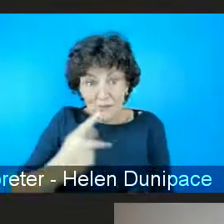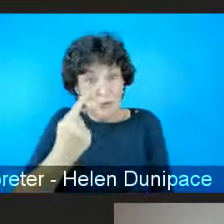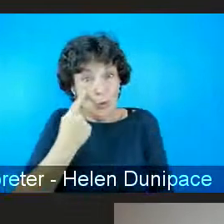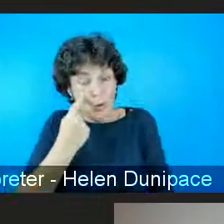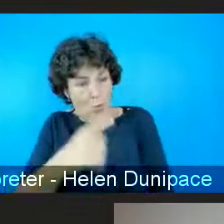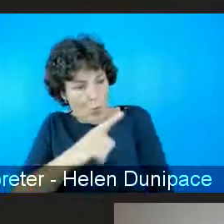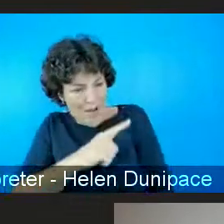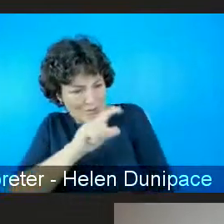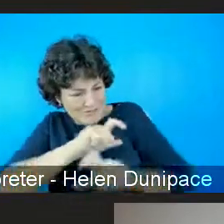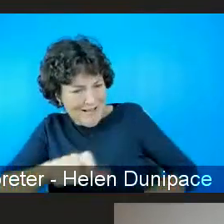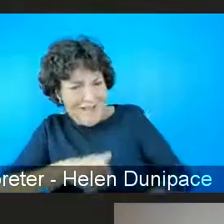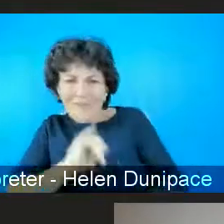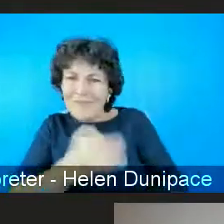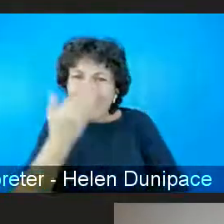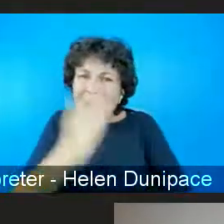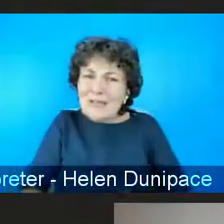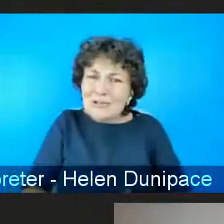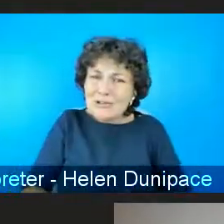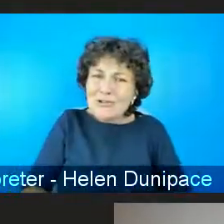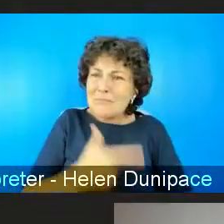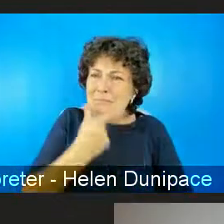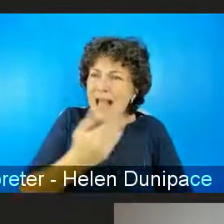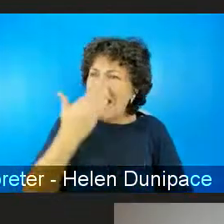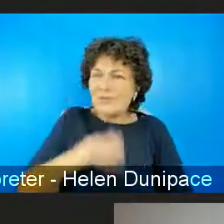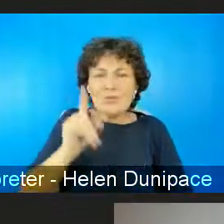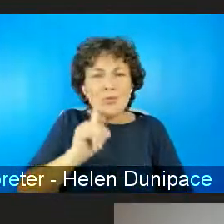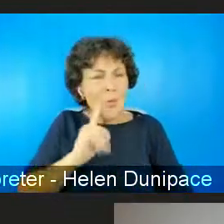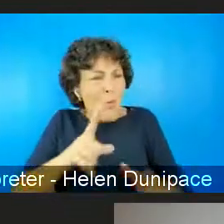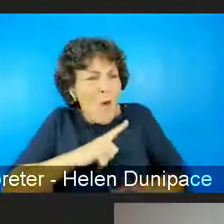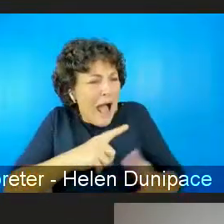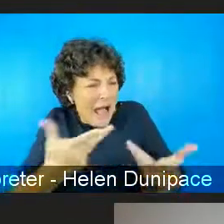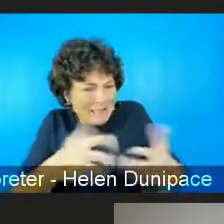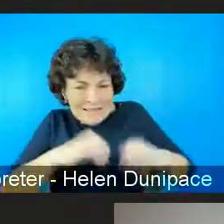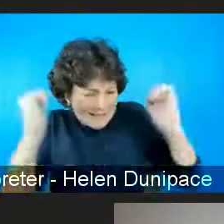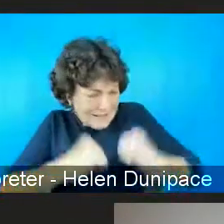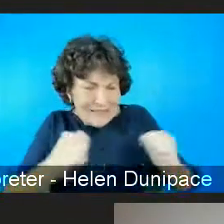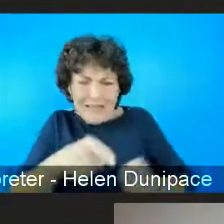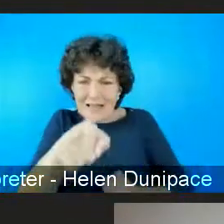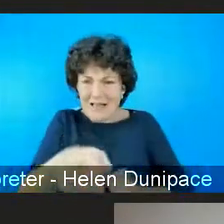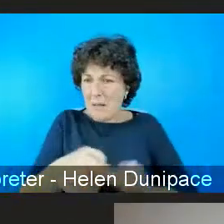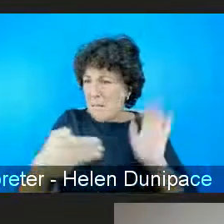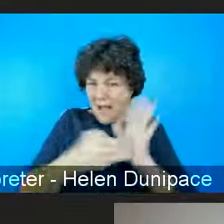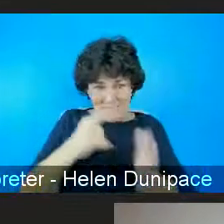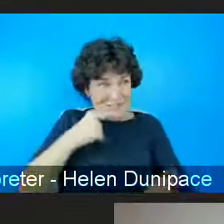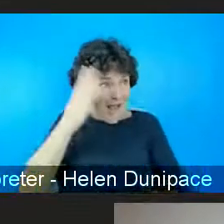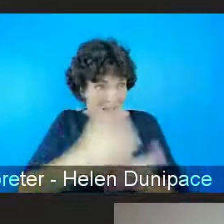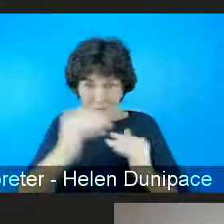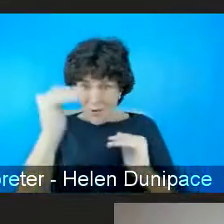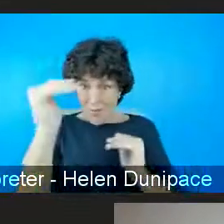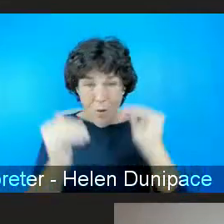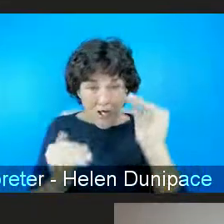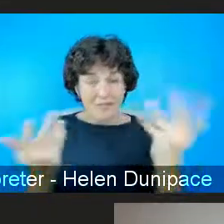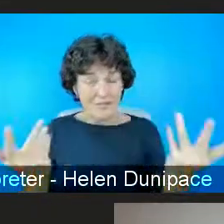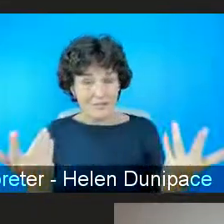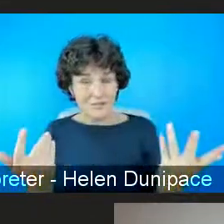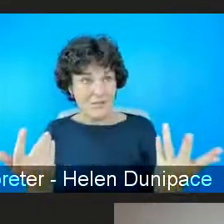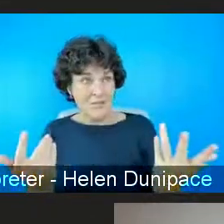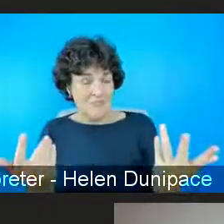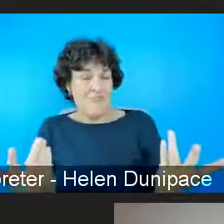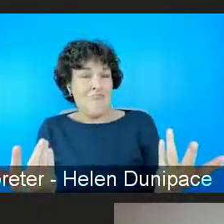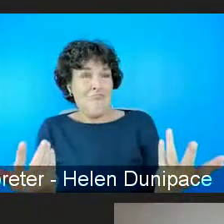misogyny, you know, and looking into, as Marcia said, inequality, about